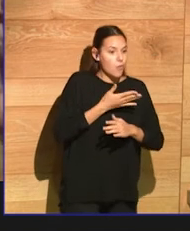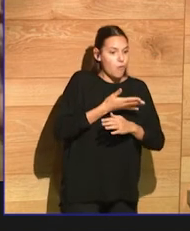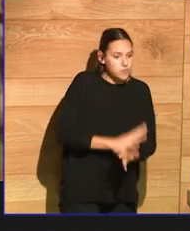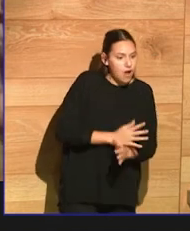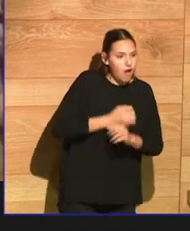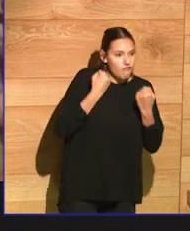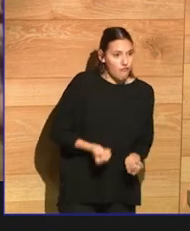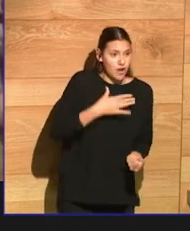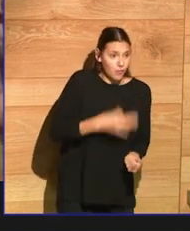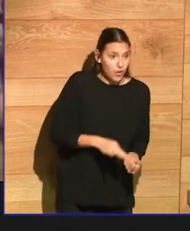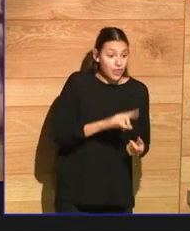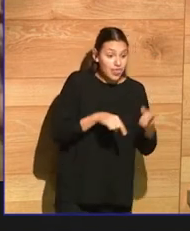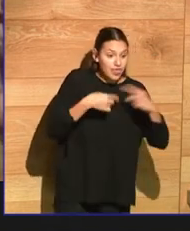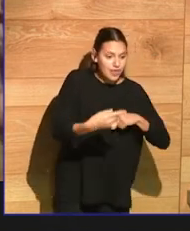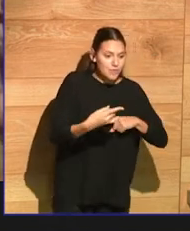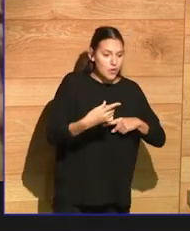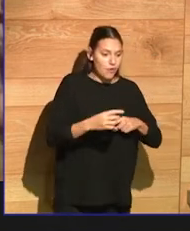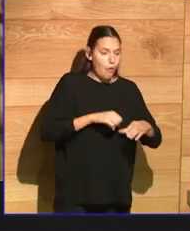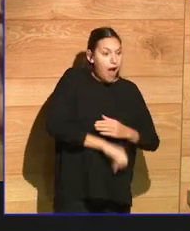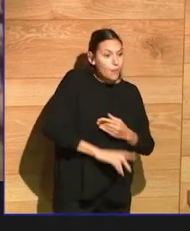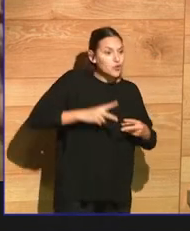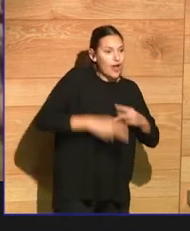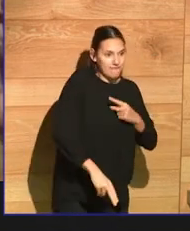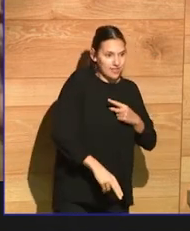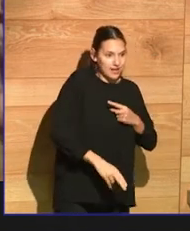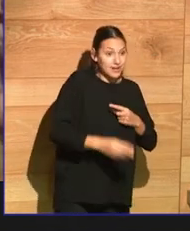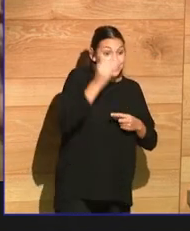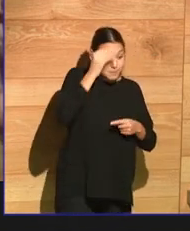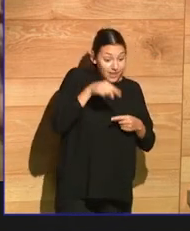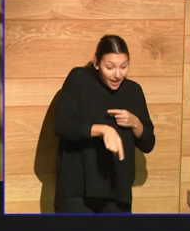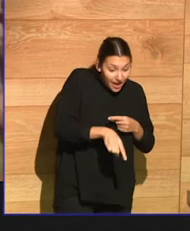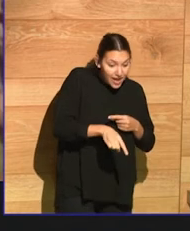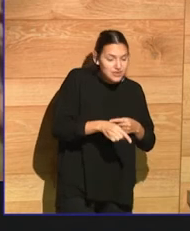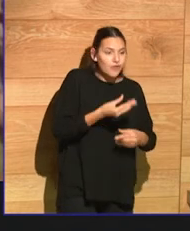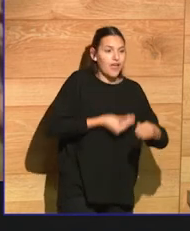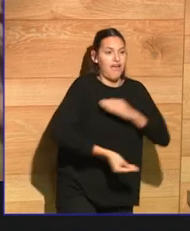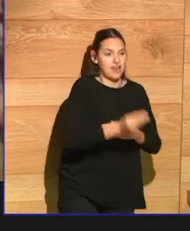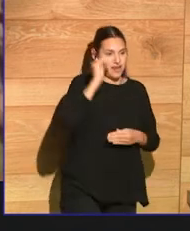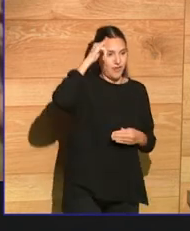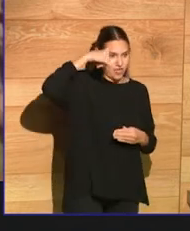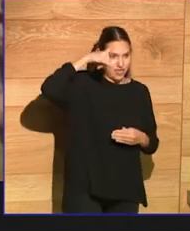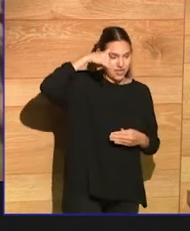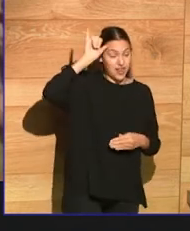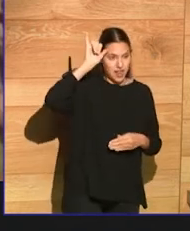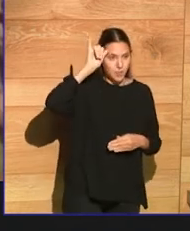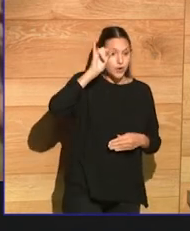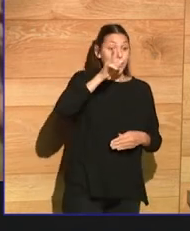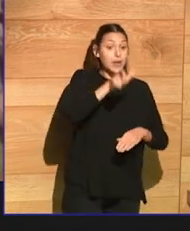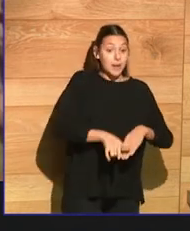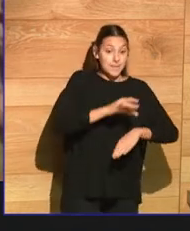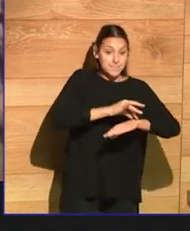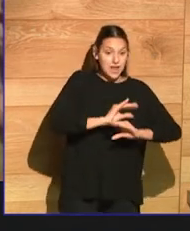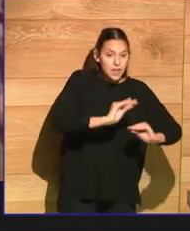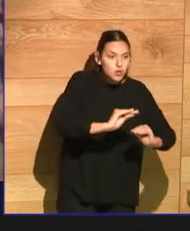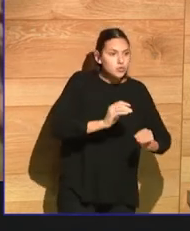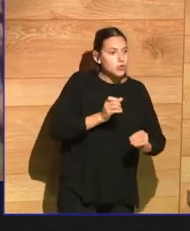raped by the devil. And her health care insists that she take all these drugs and eat all these